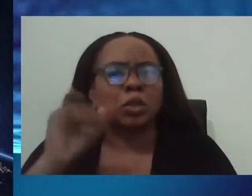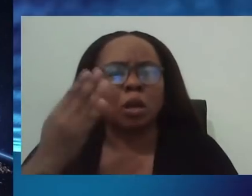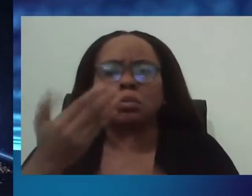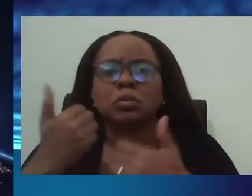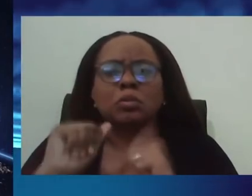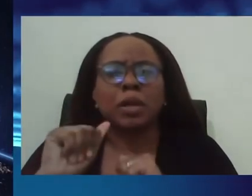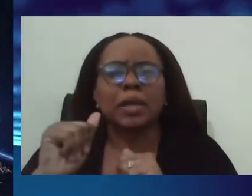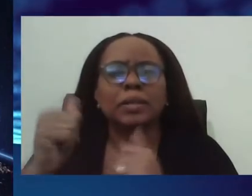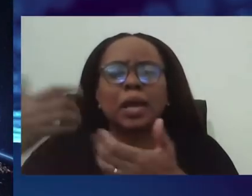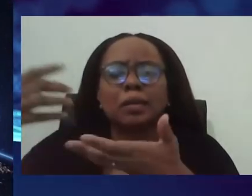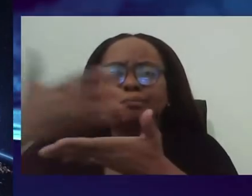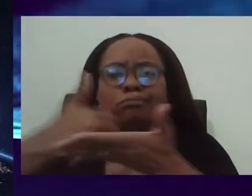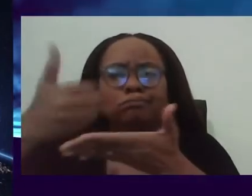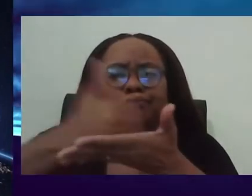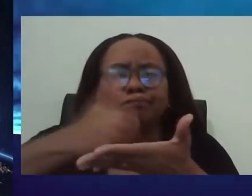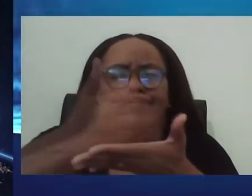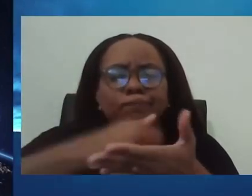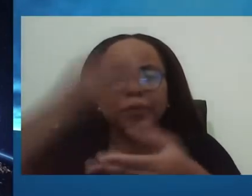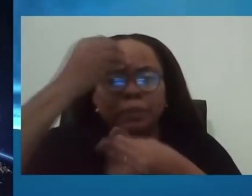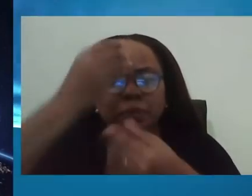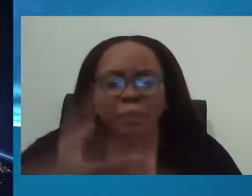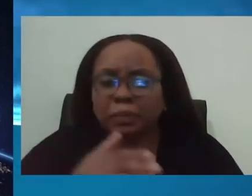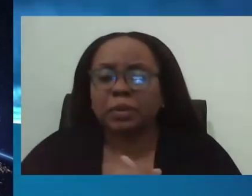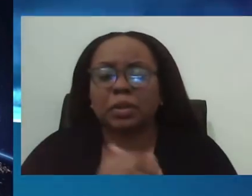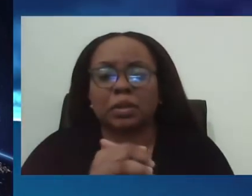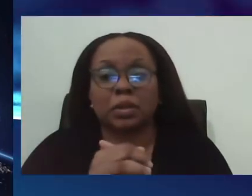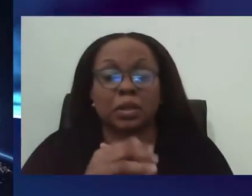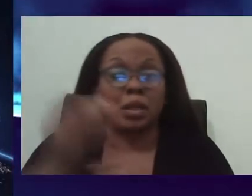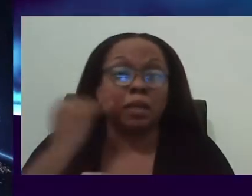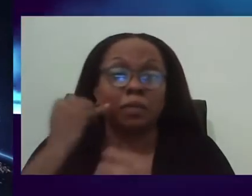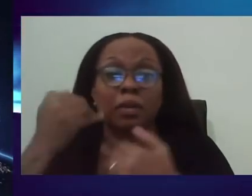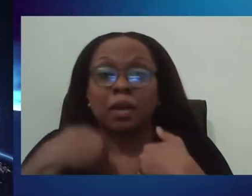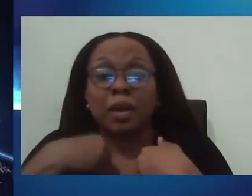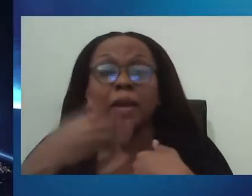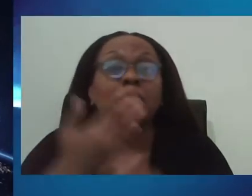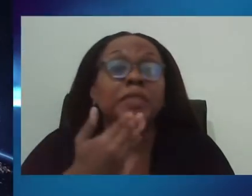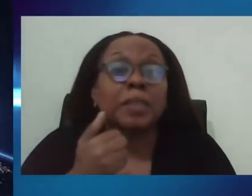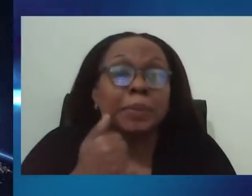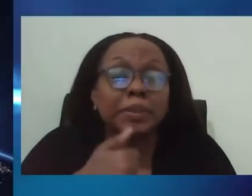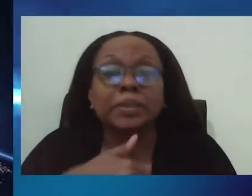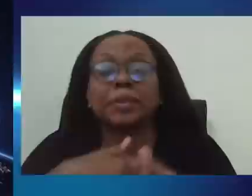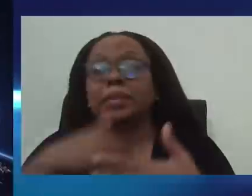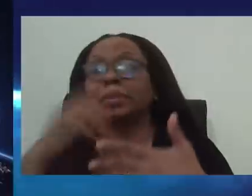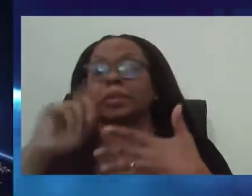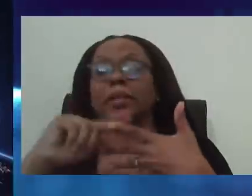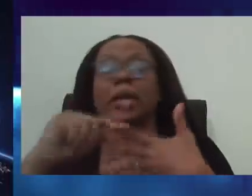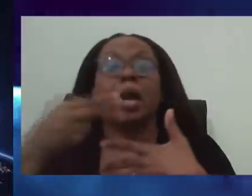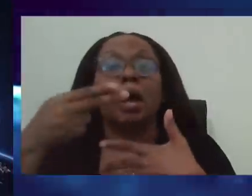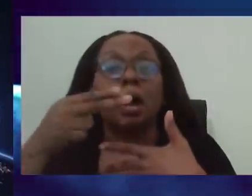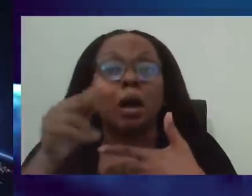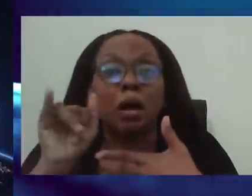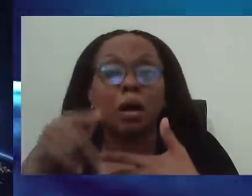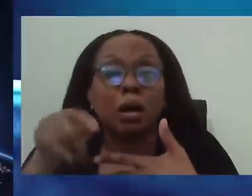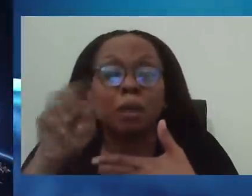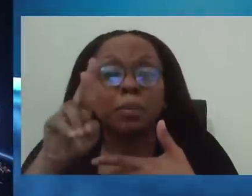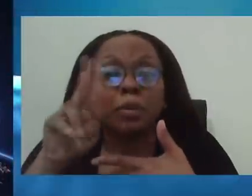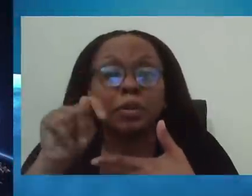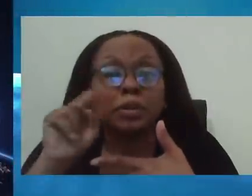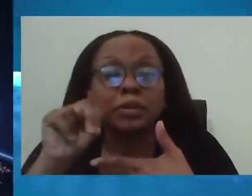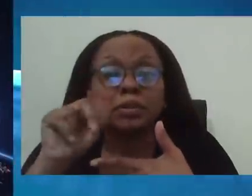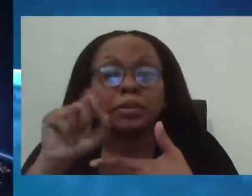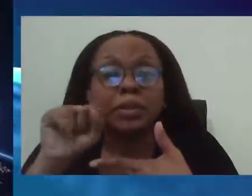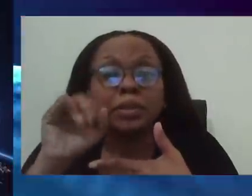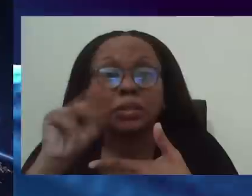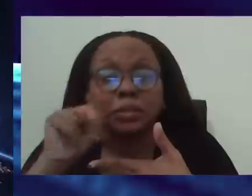co-morbidity status, if you have hypertension, diabetes, any of the things that may potentially affect you with COVID as well as your vaccination